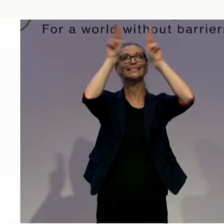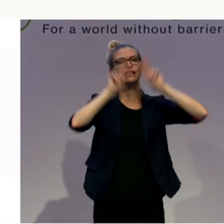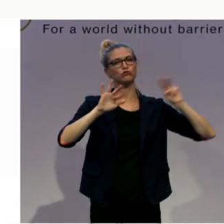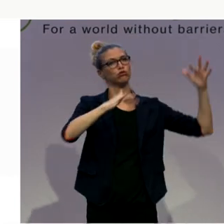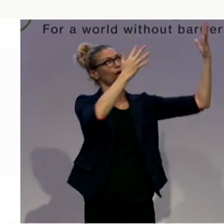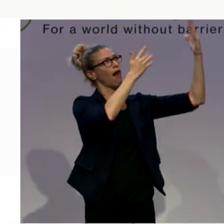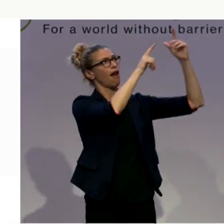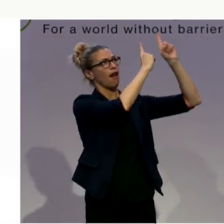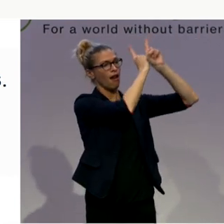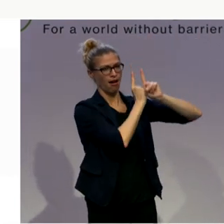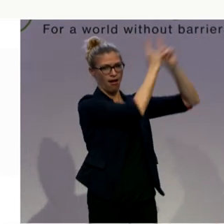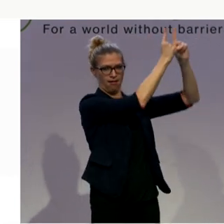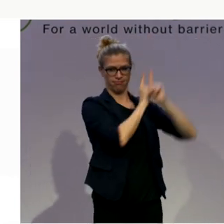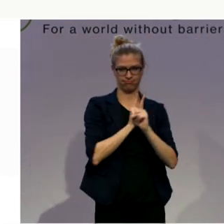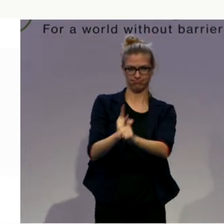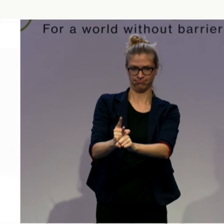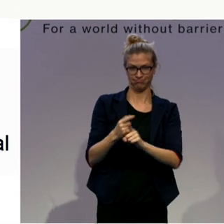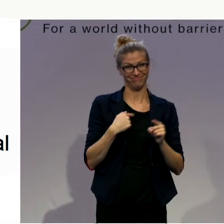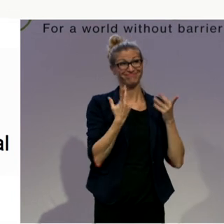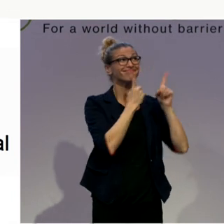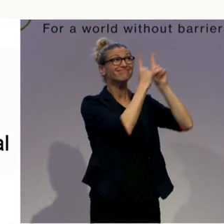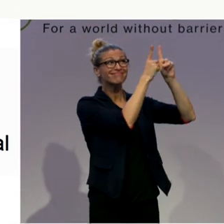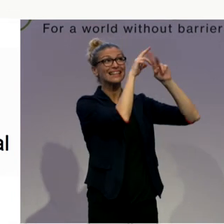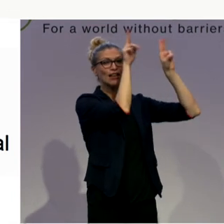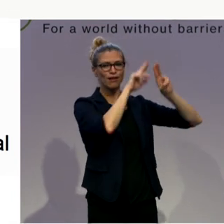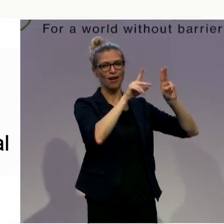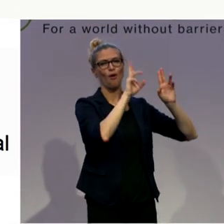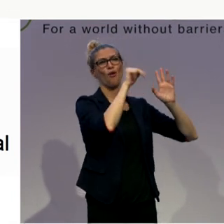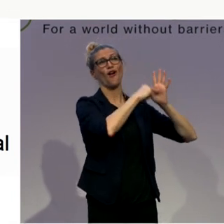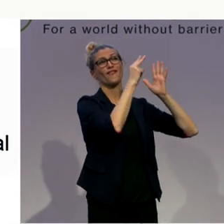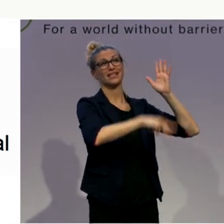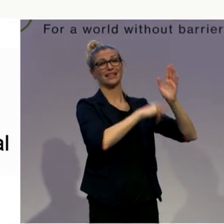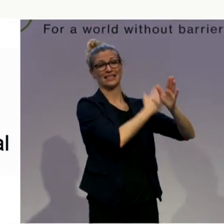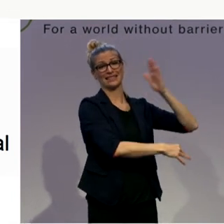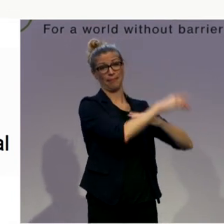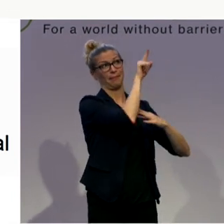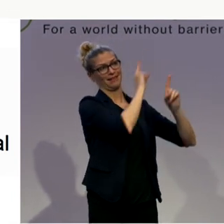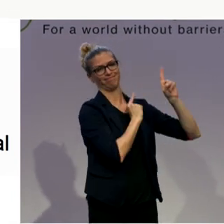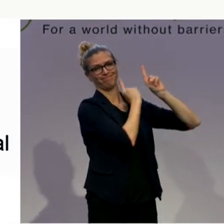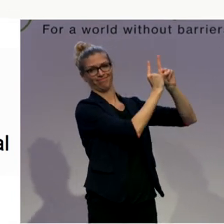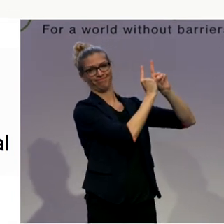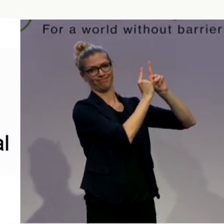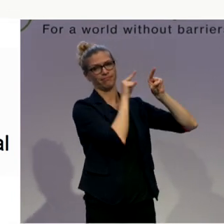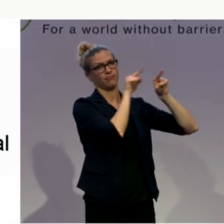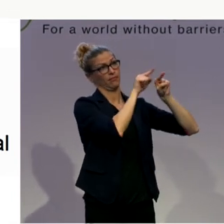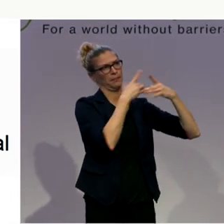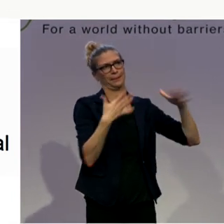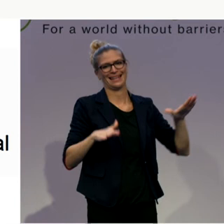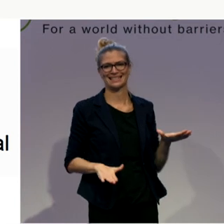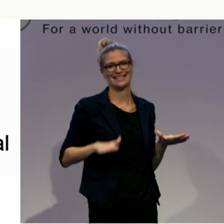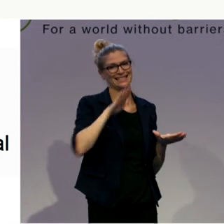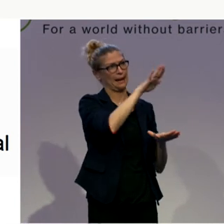The UN connection on the rights of persons with disabilities is a milestone in this context.